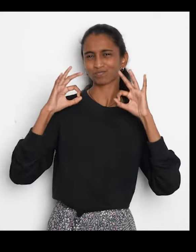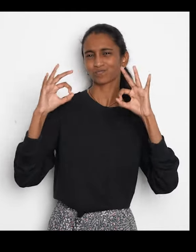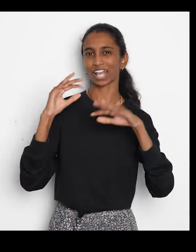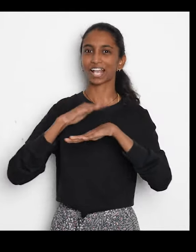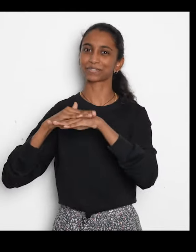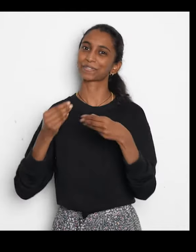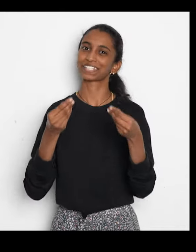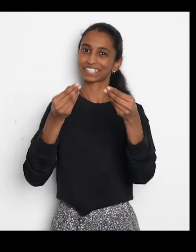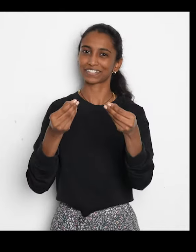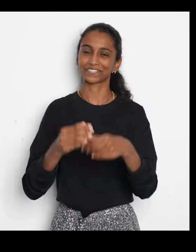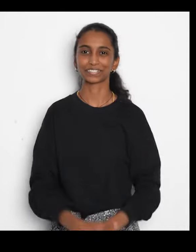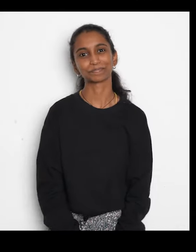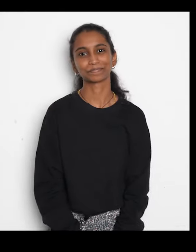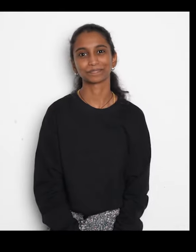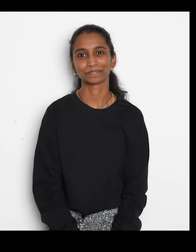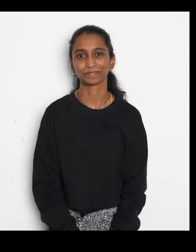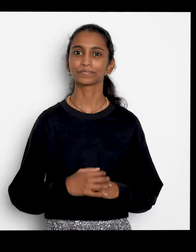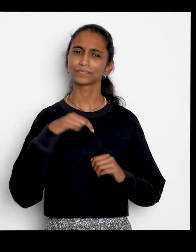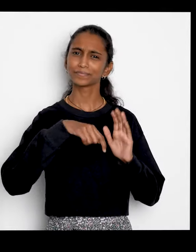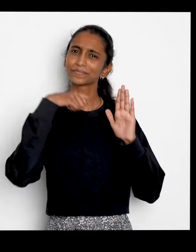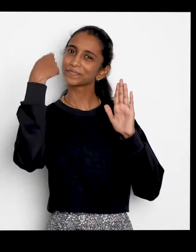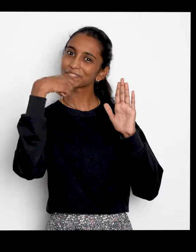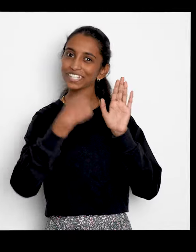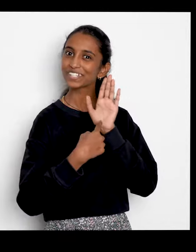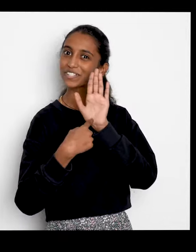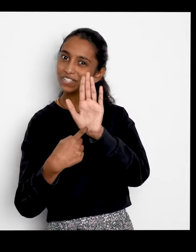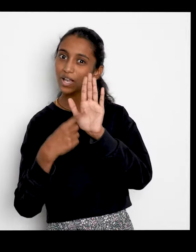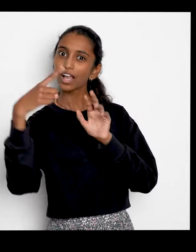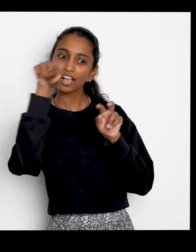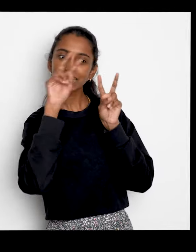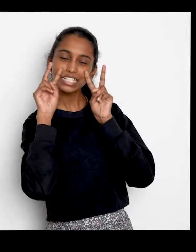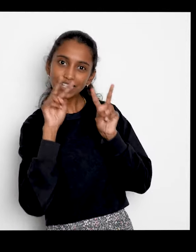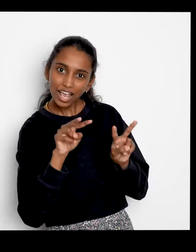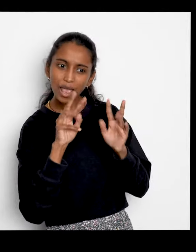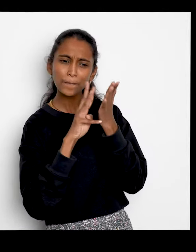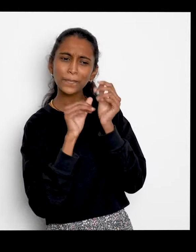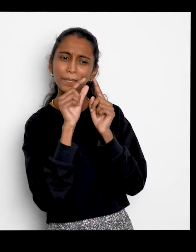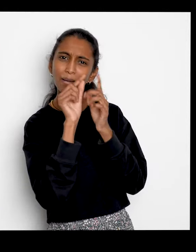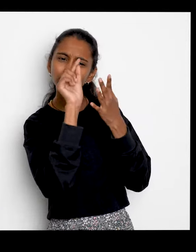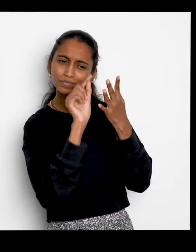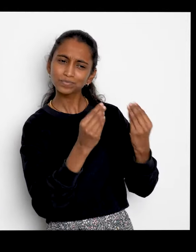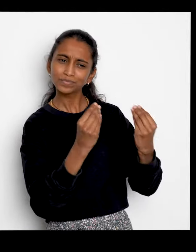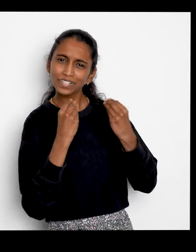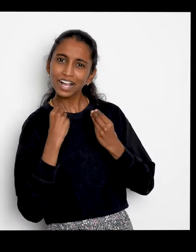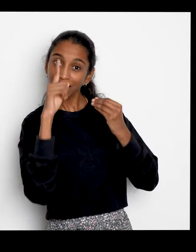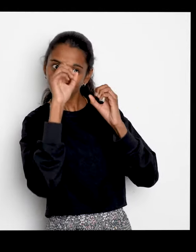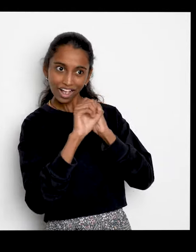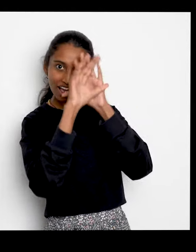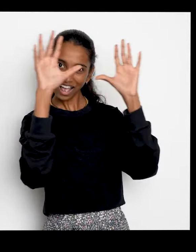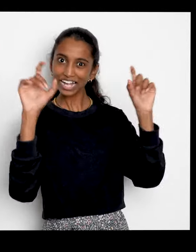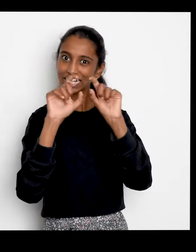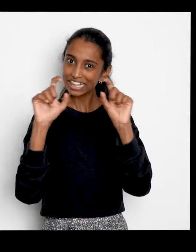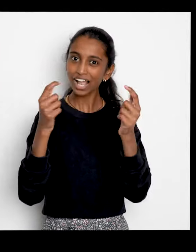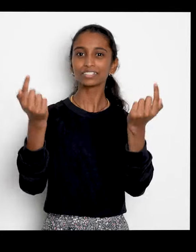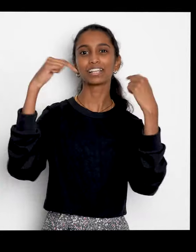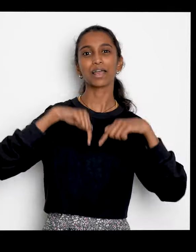all our visitors. With this video, we wish to give you an idea of what we currently offer to make your